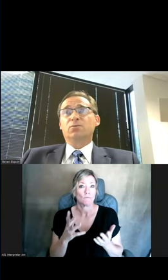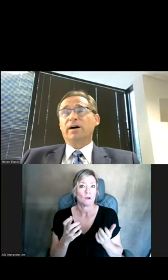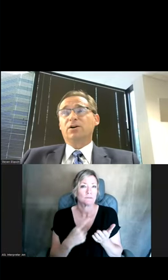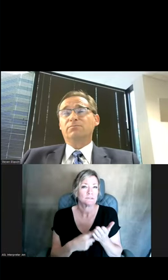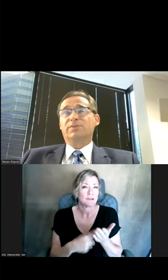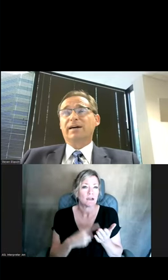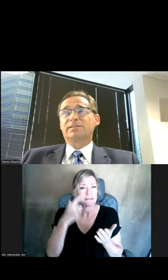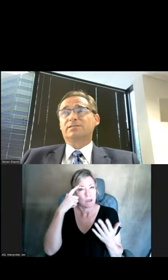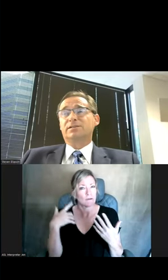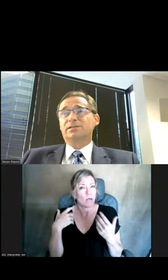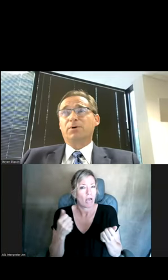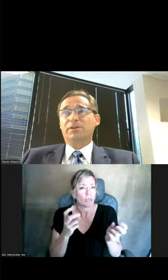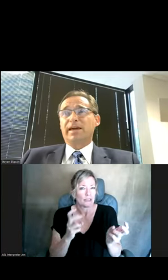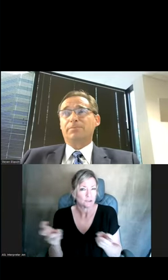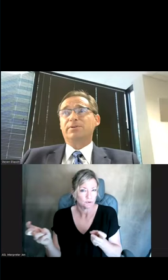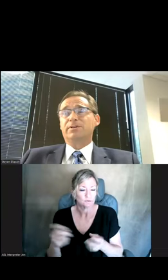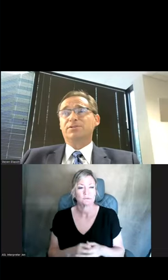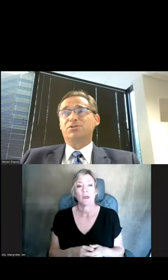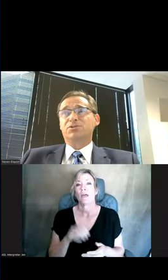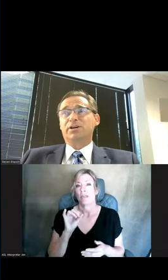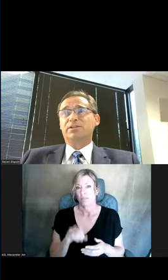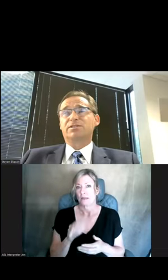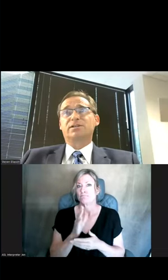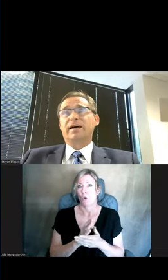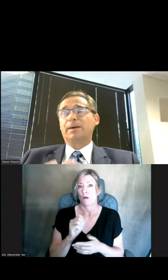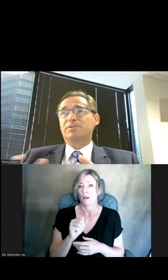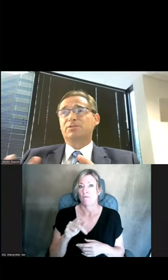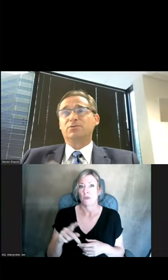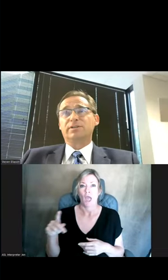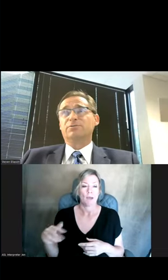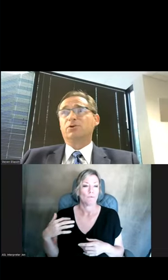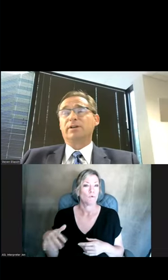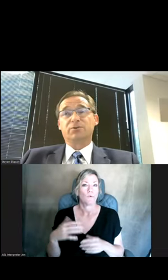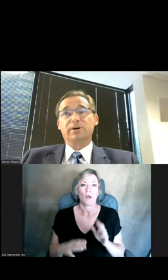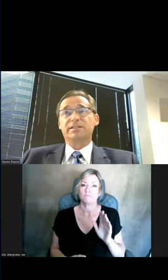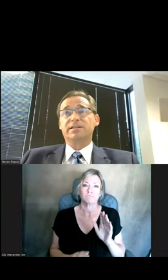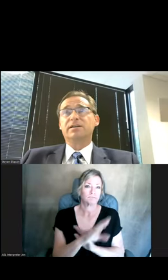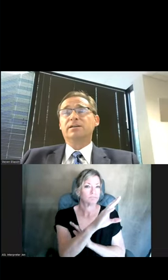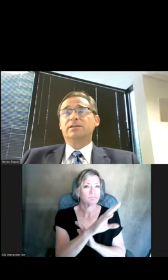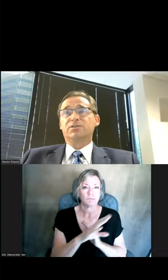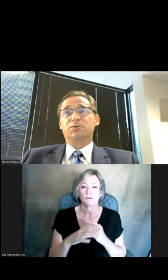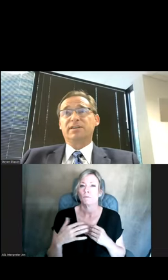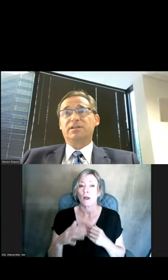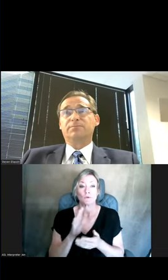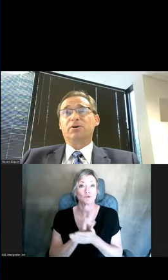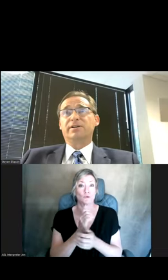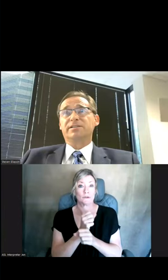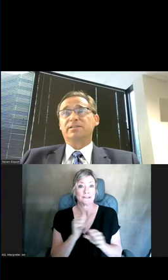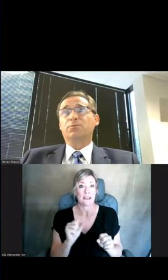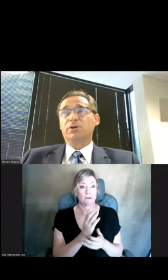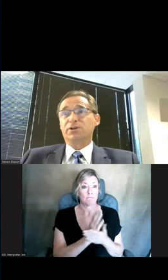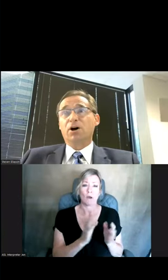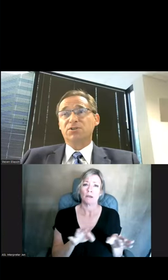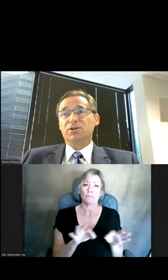Well, that's the part of the app that has just absolutely grown like crazy. The school safety component